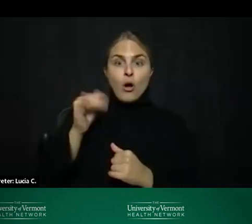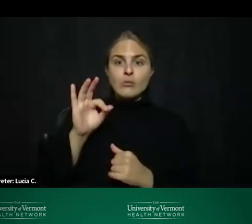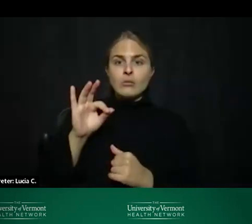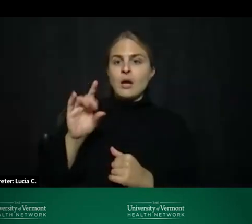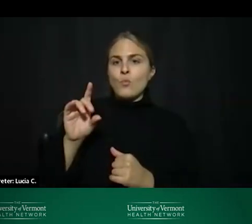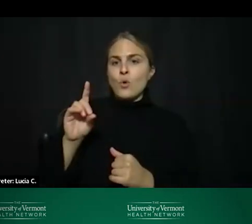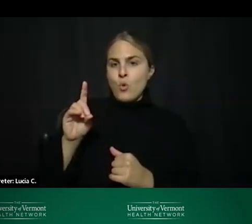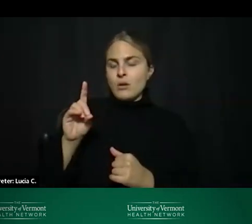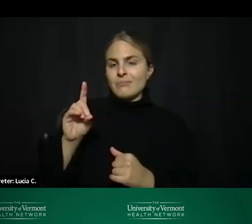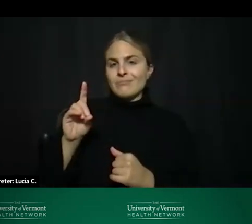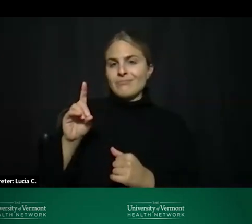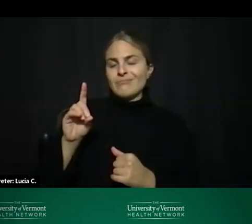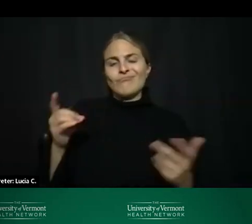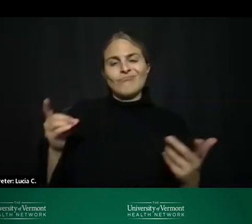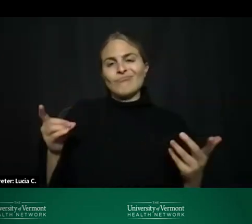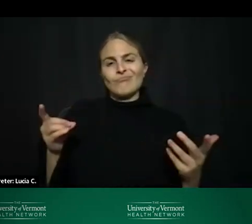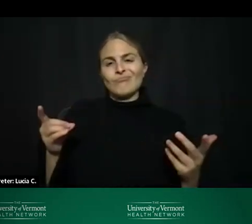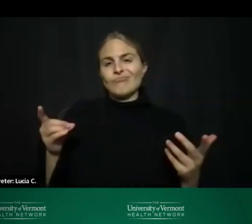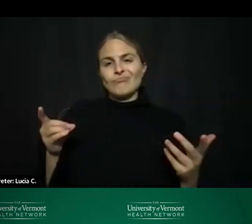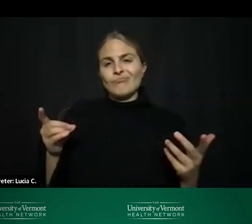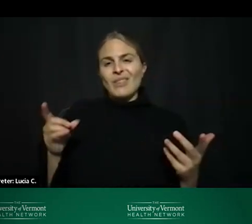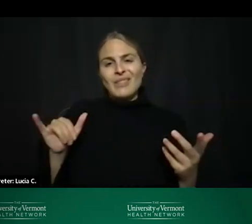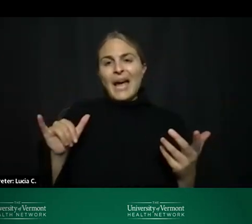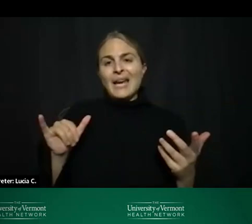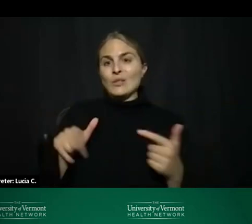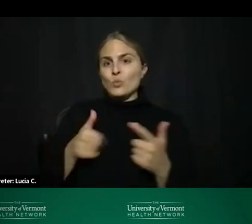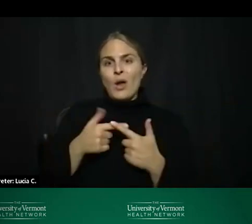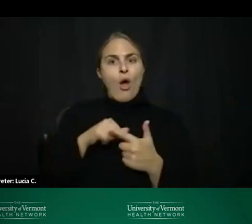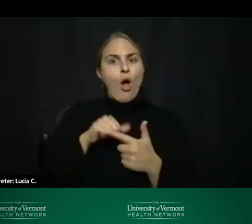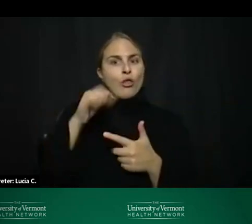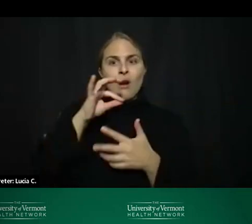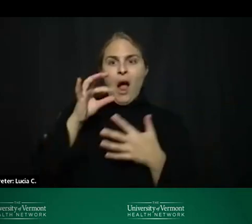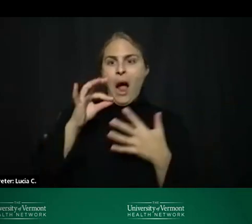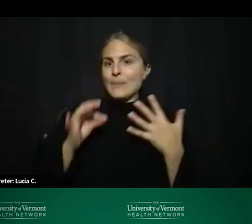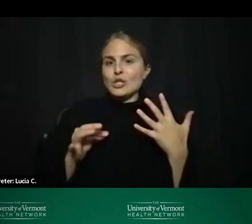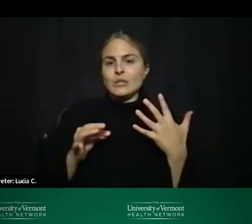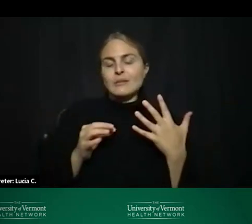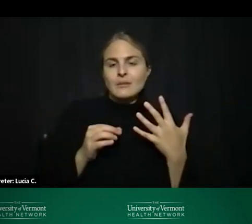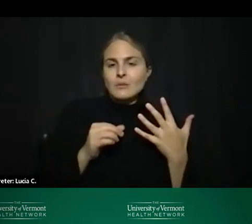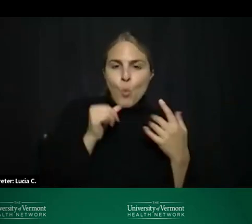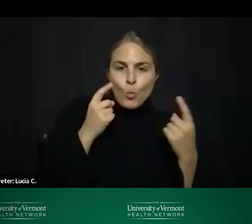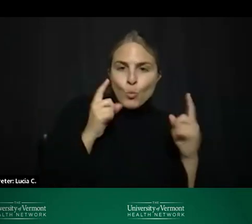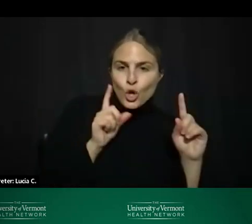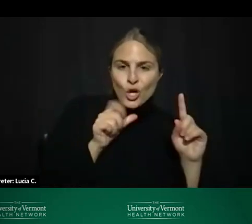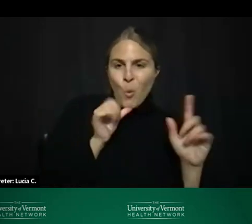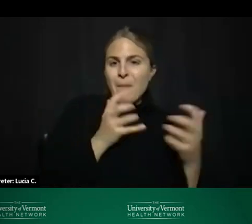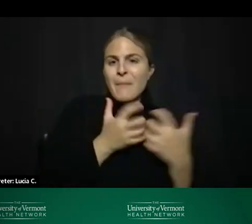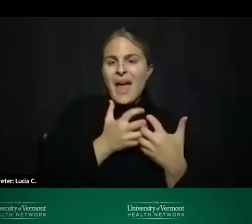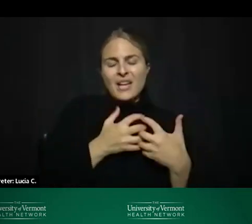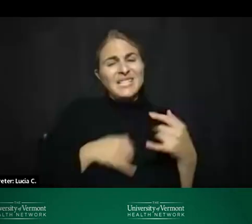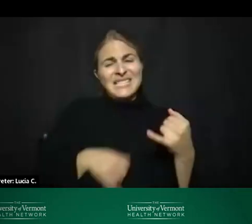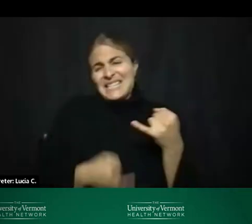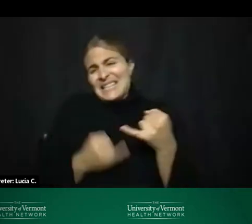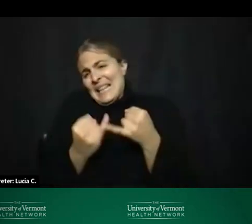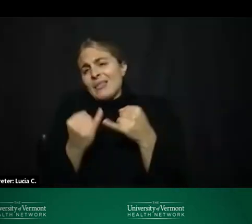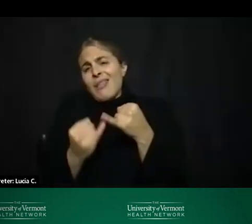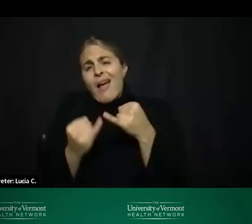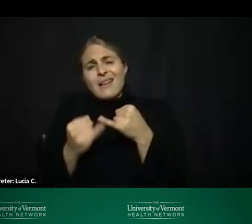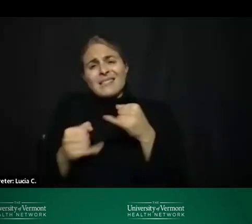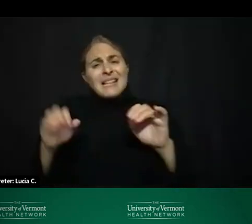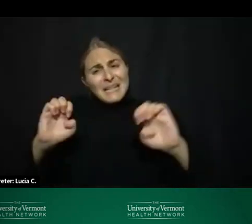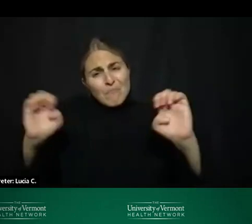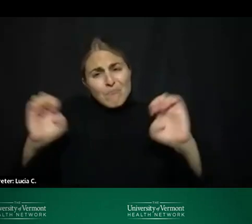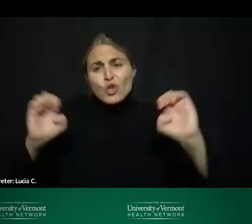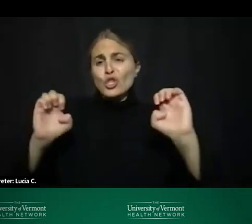to move people is to do that when it's required for that level of care it's an emergency transport